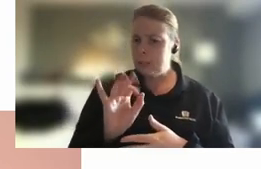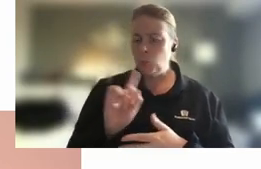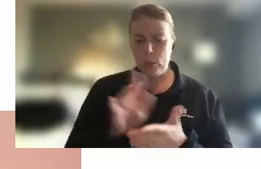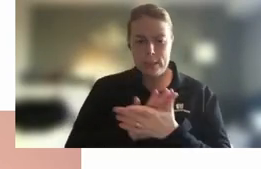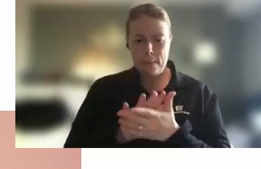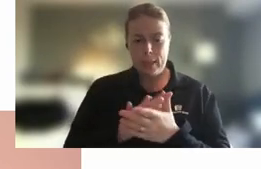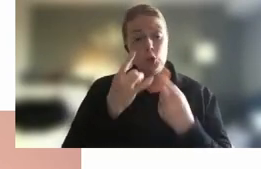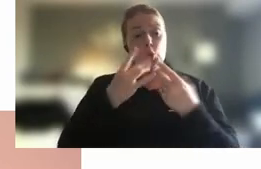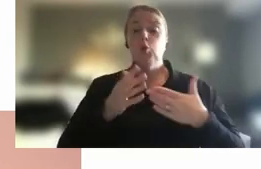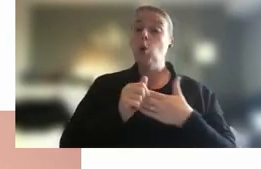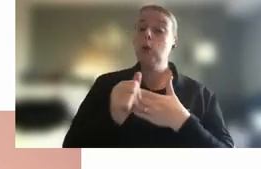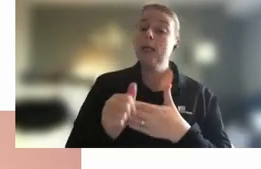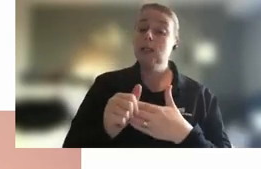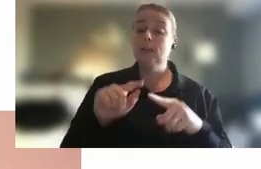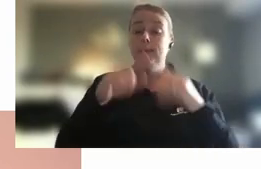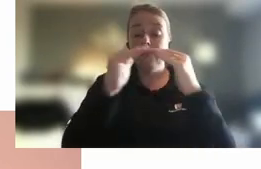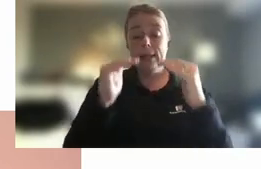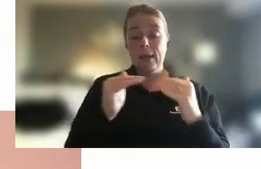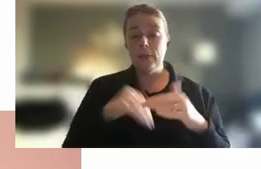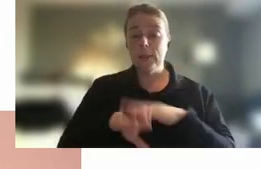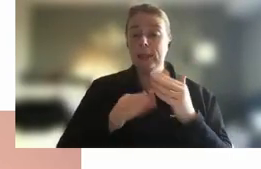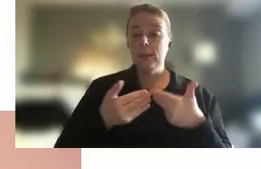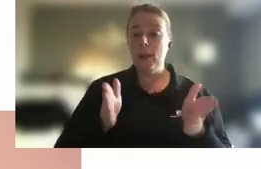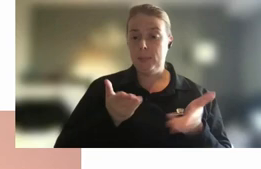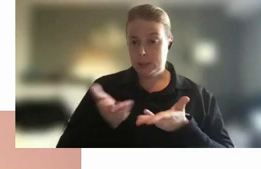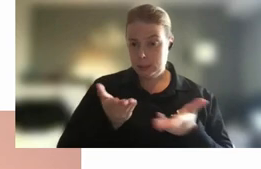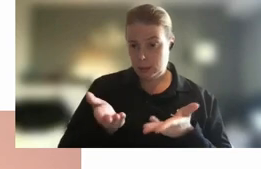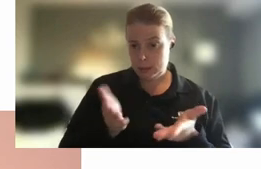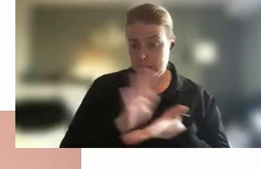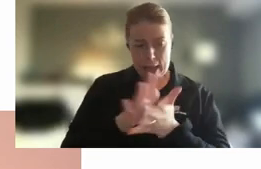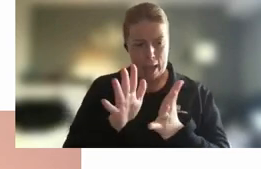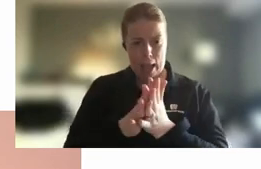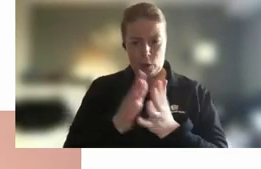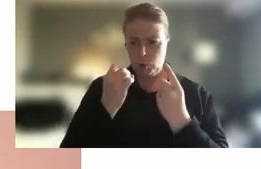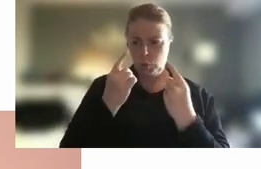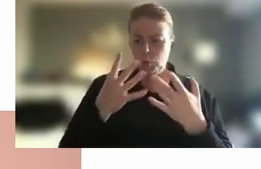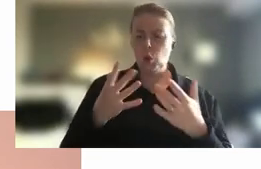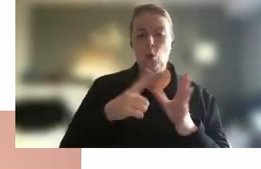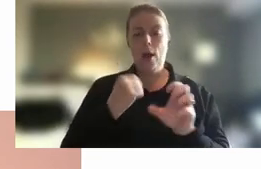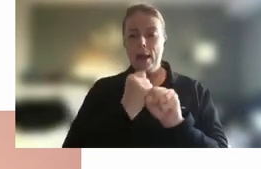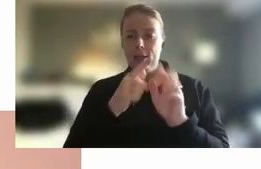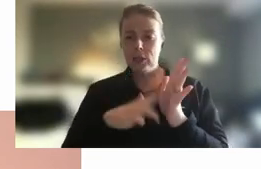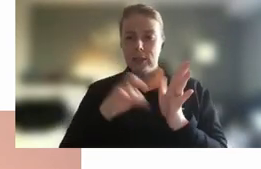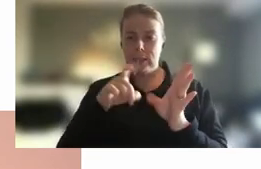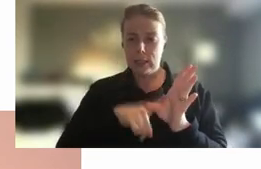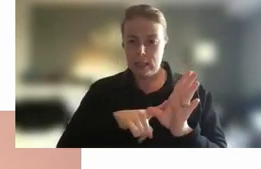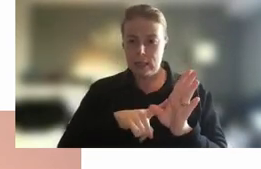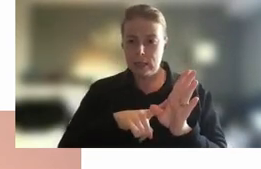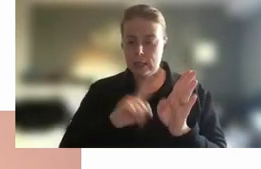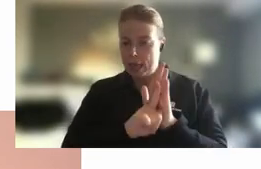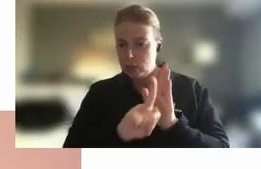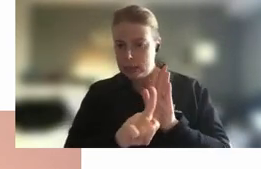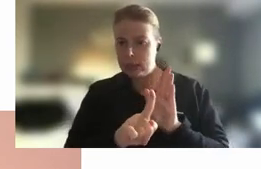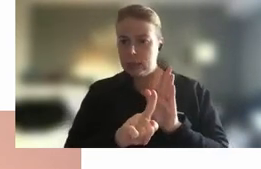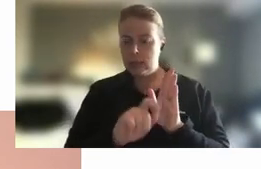leadership at different levels in the public service how can you exercise some agency how can you think about your responsibilities and how